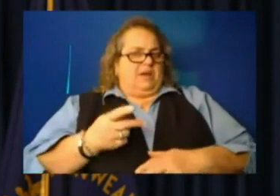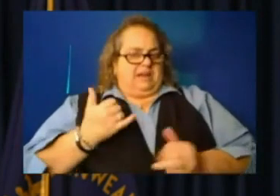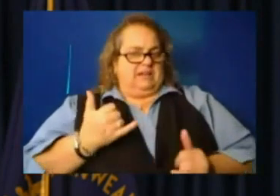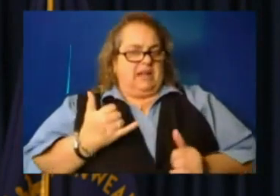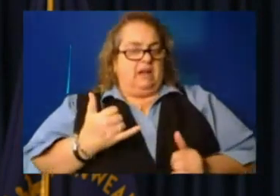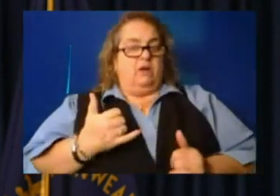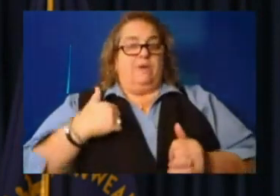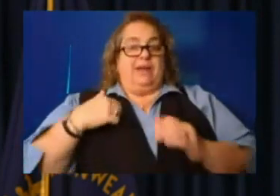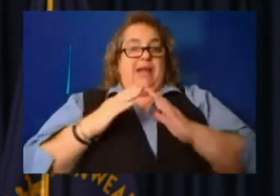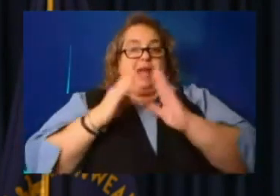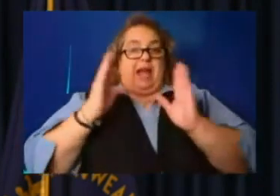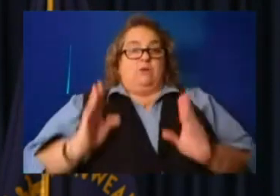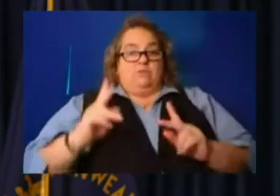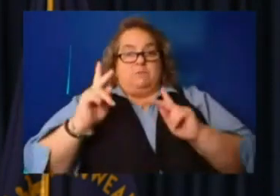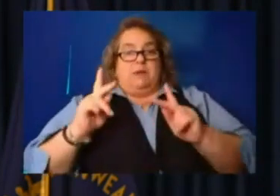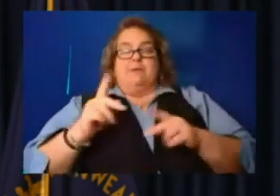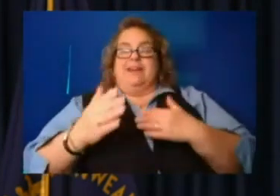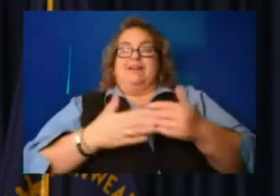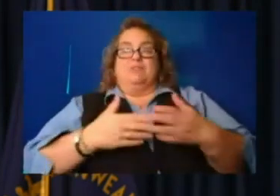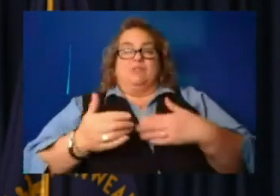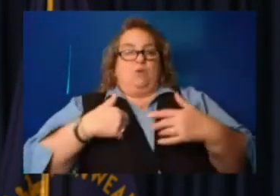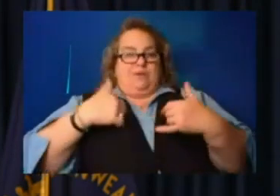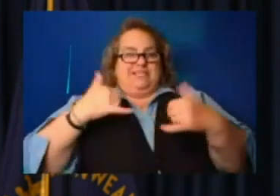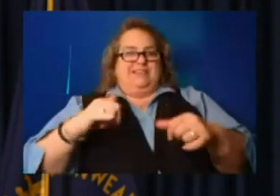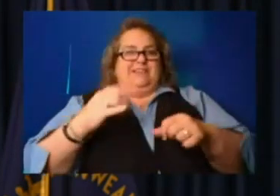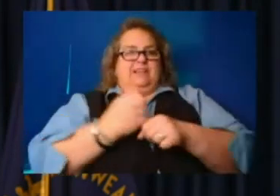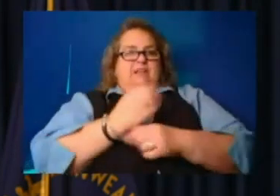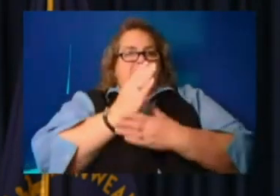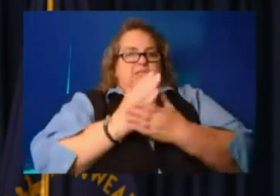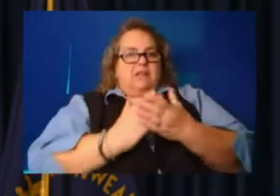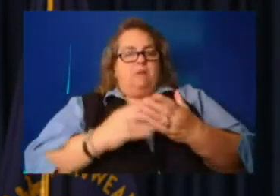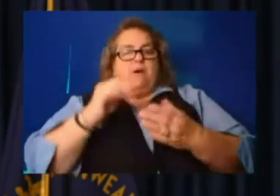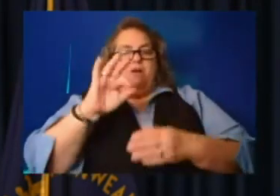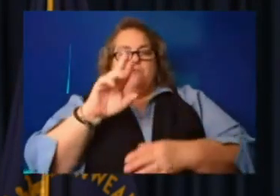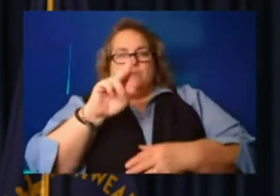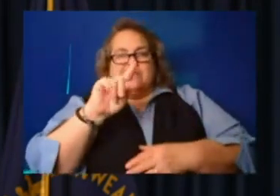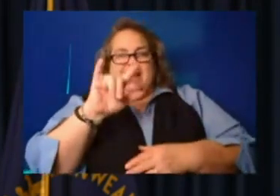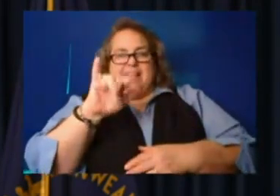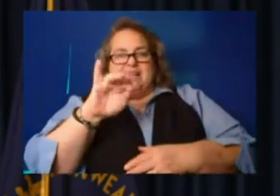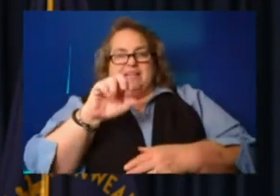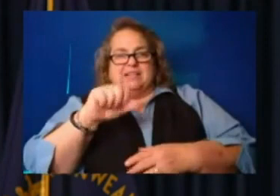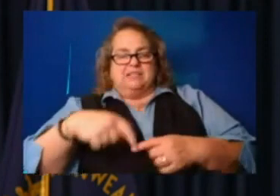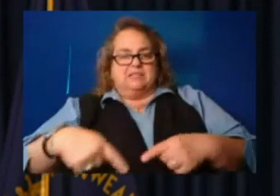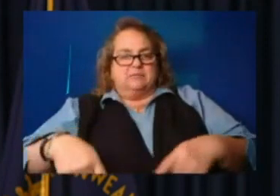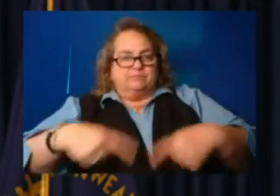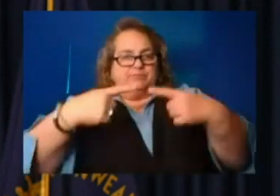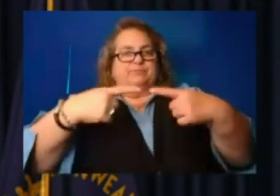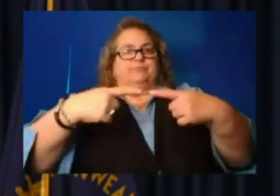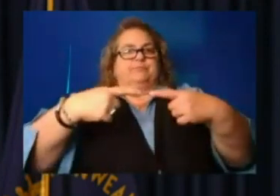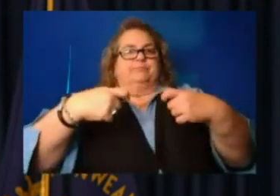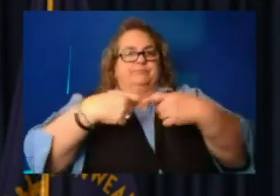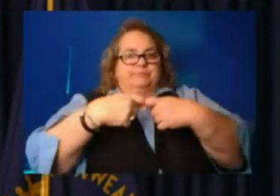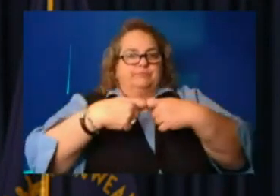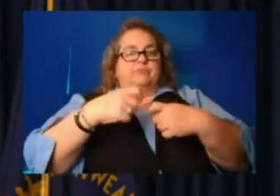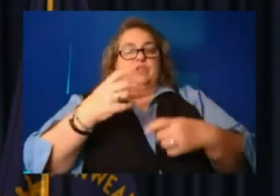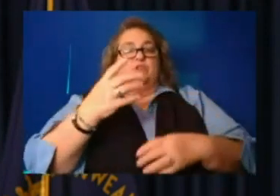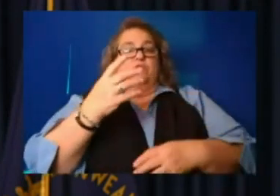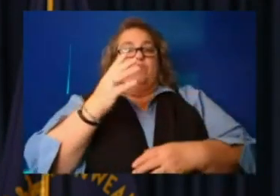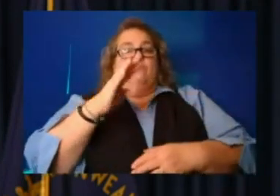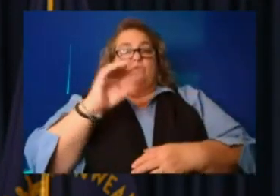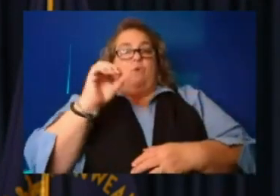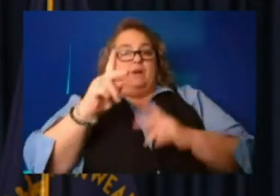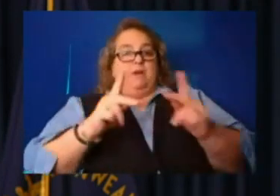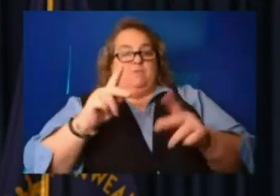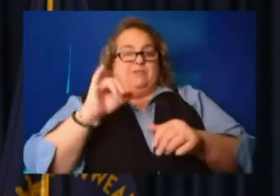of the utilities fully up online. Four people are staying in one camper at the Paintsville State Park Campground.